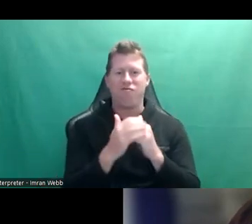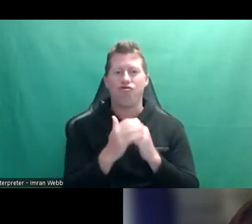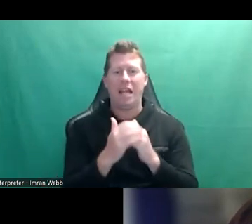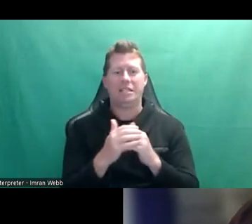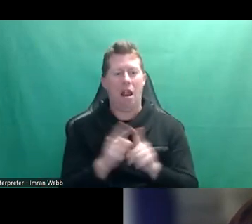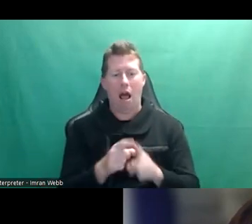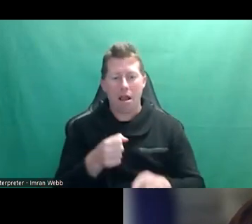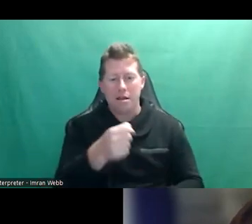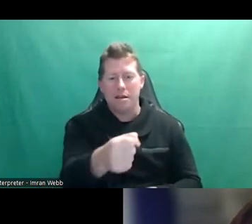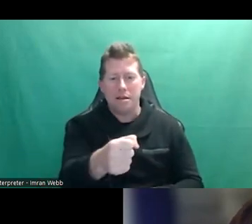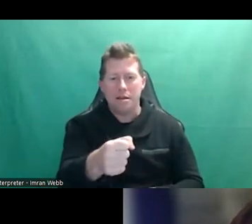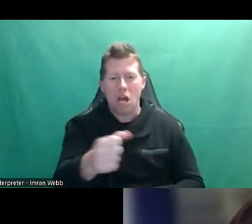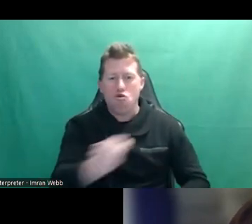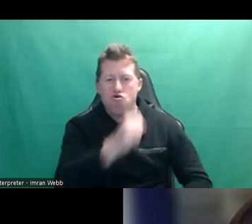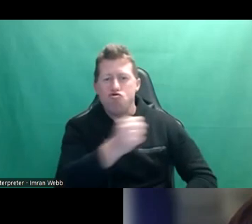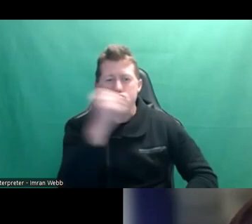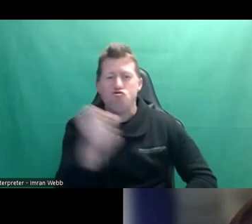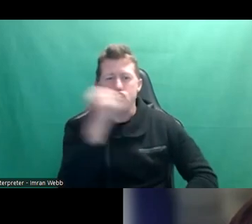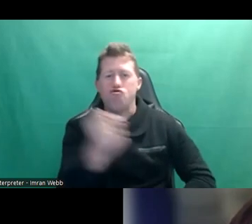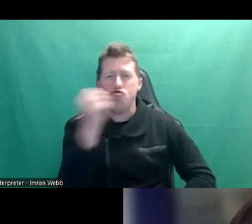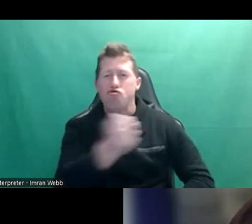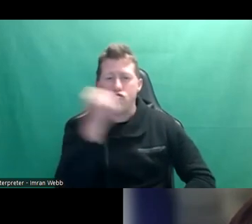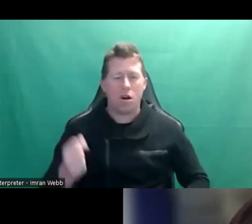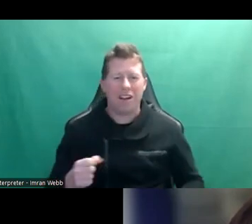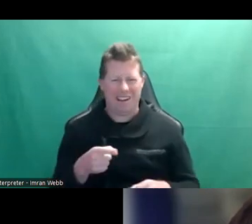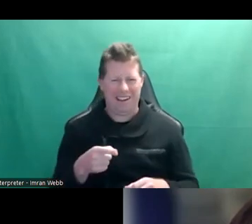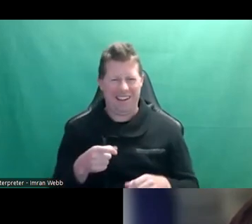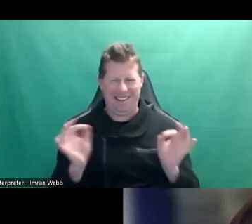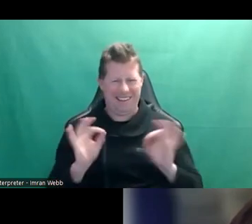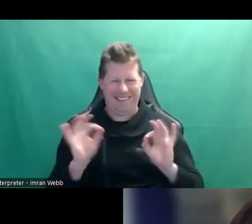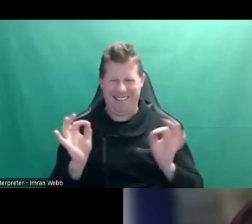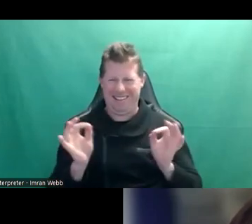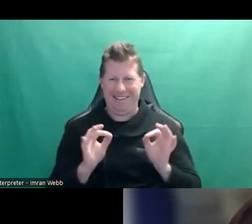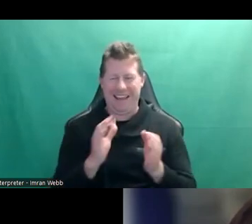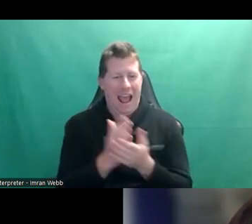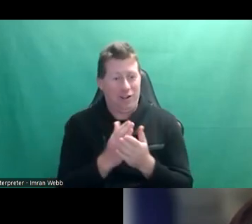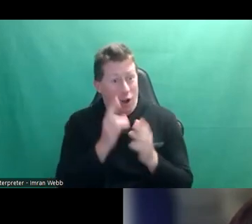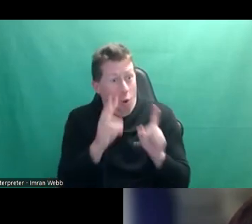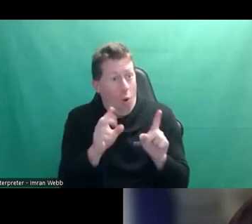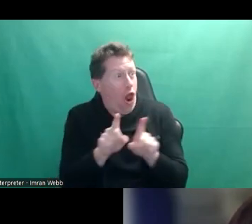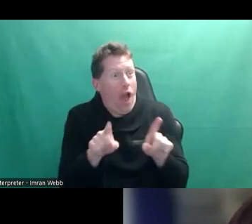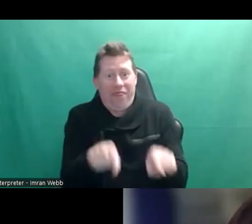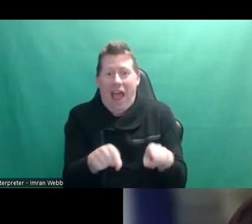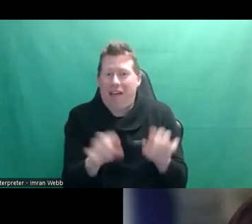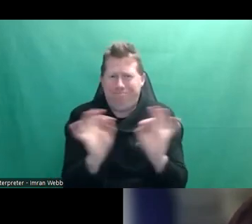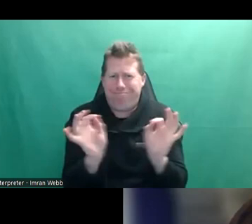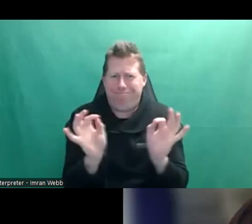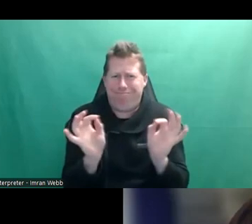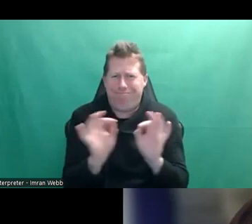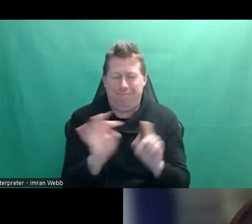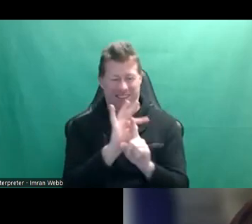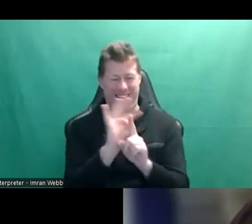bottle of bourbon and saying, drink, drink, drink, drink. Peer pressure doesn't actually really look like that, very rarely anyway.